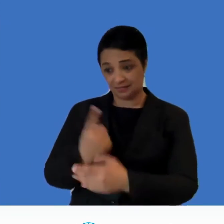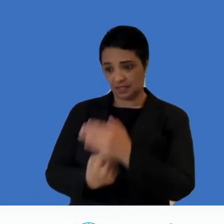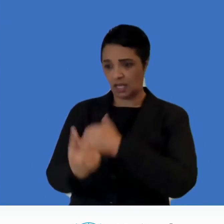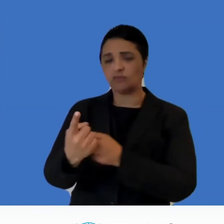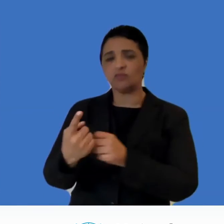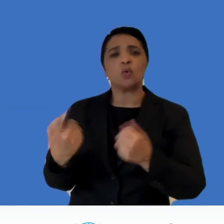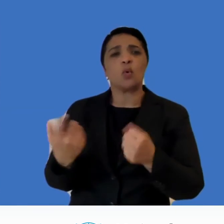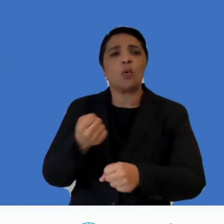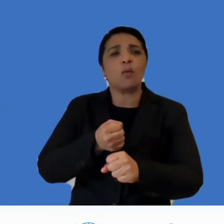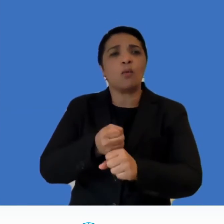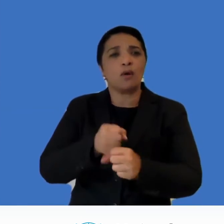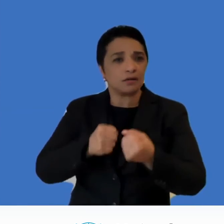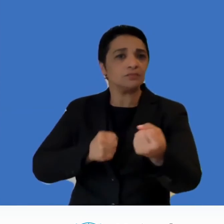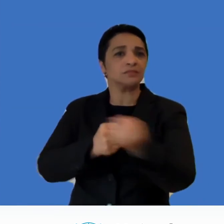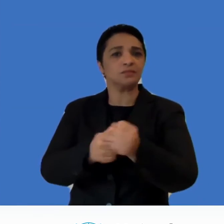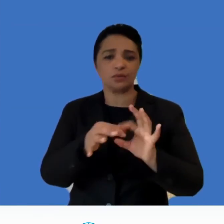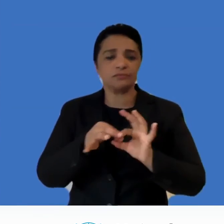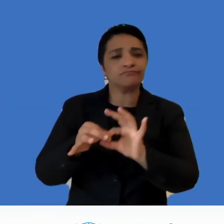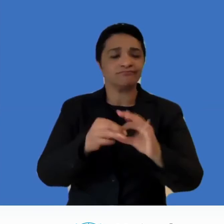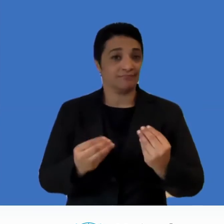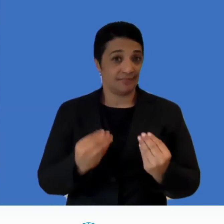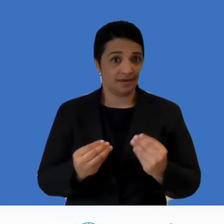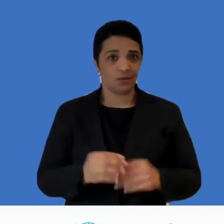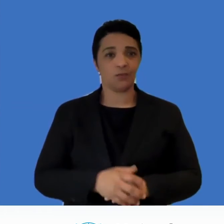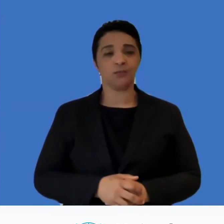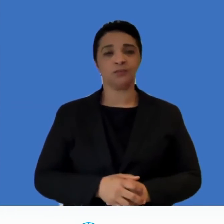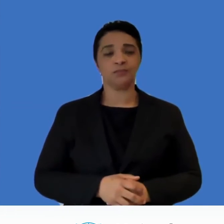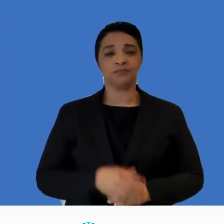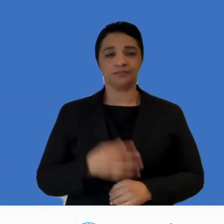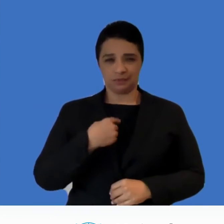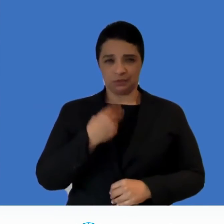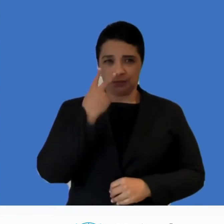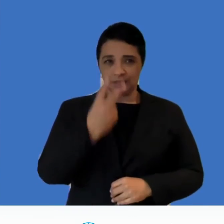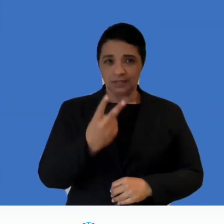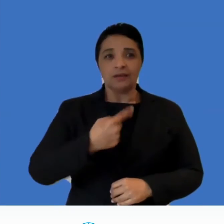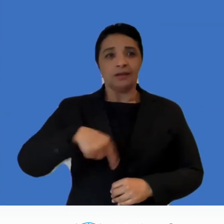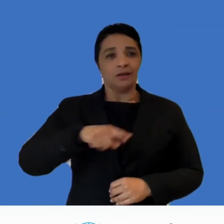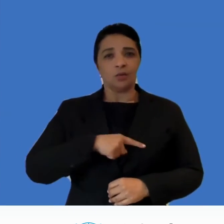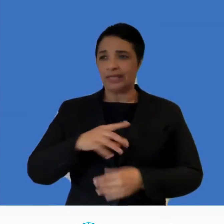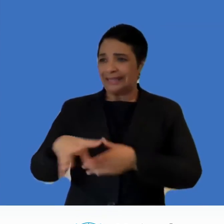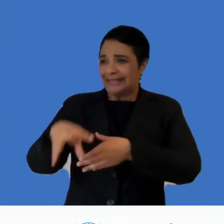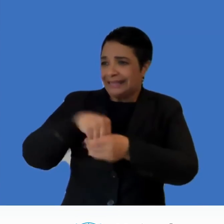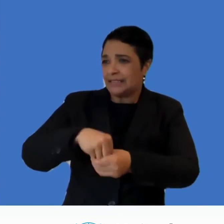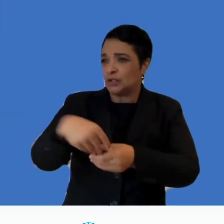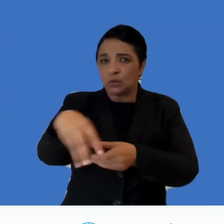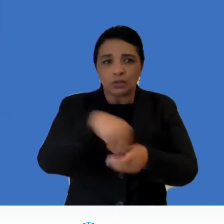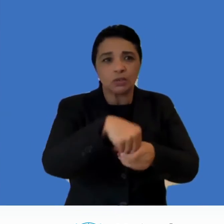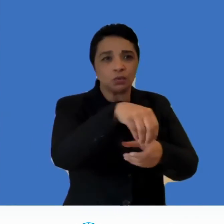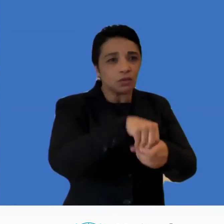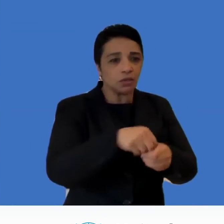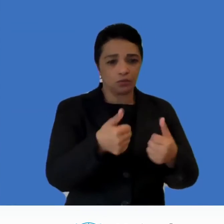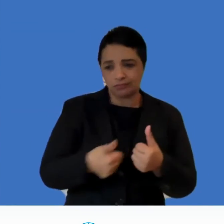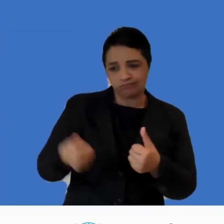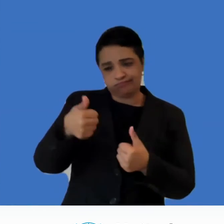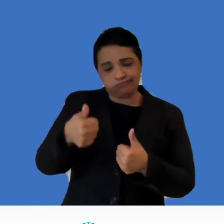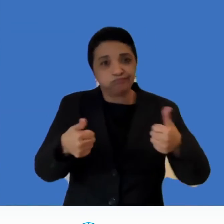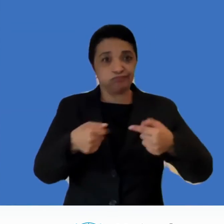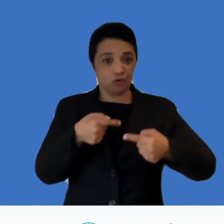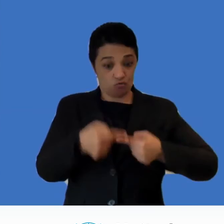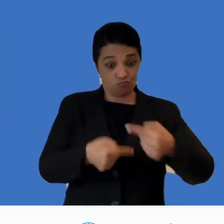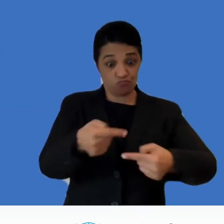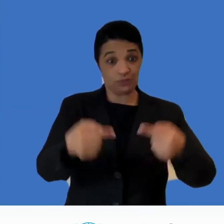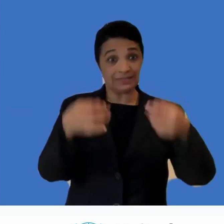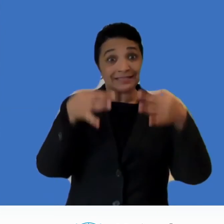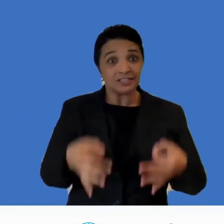the reality on the ground is that we're barely being included in major decision-making processes we're not in